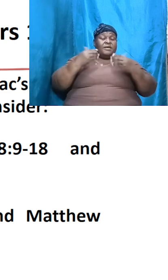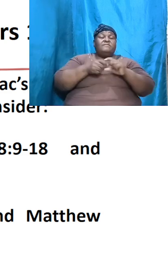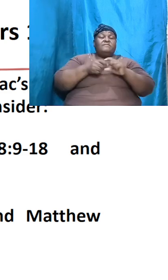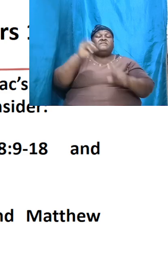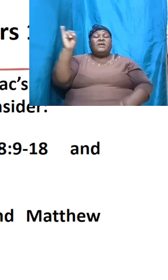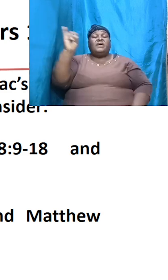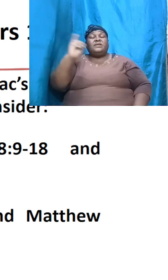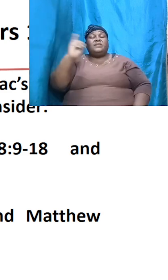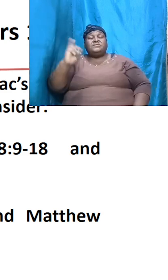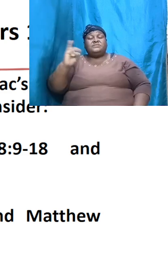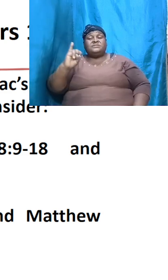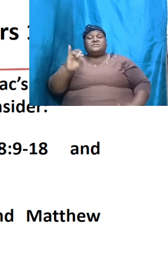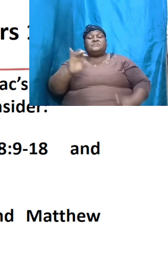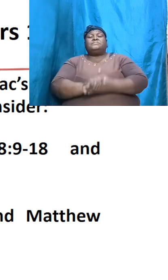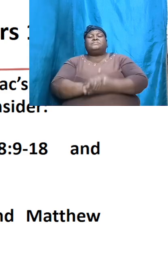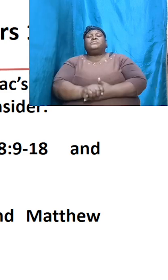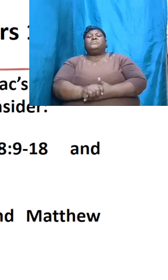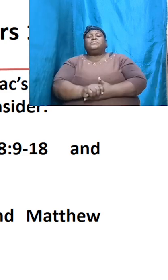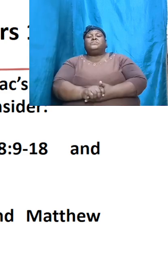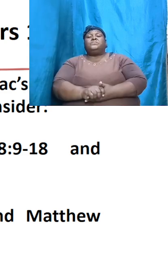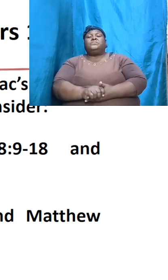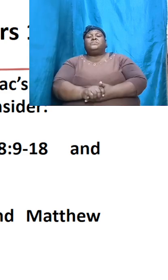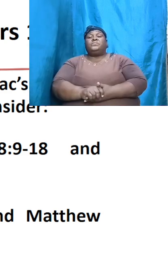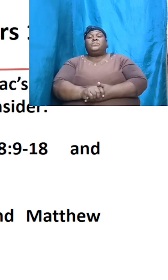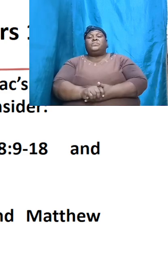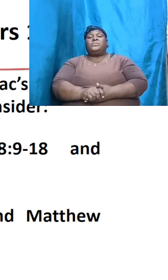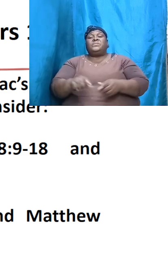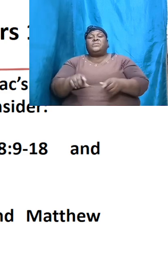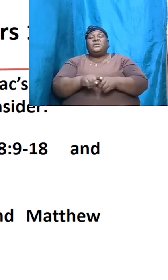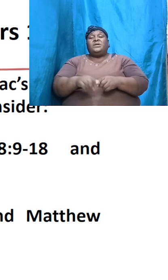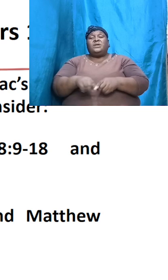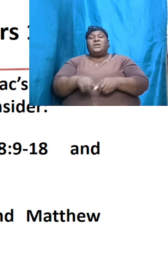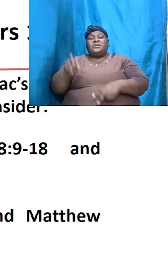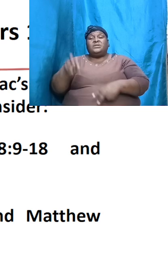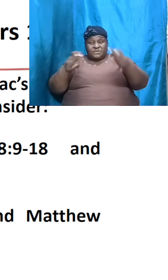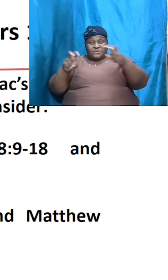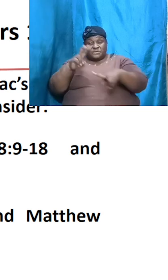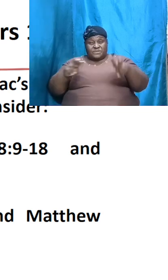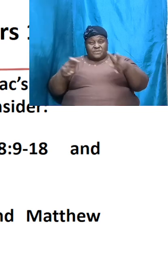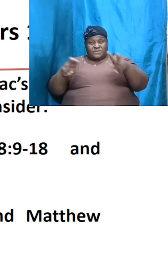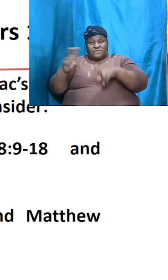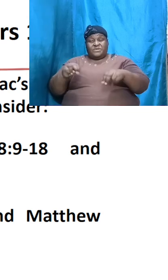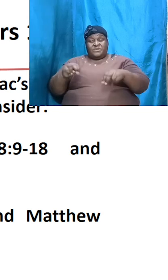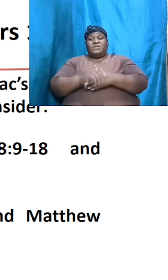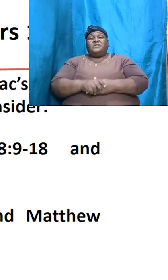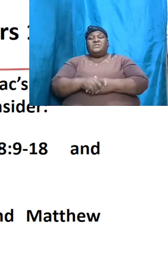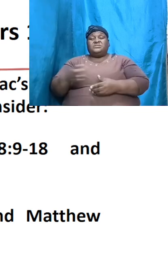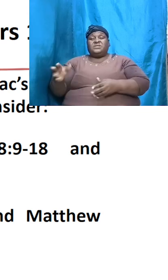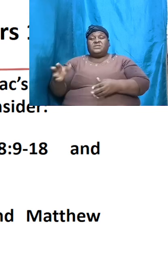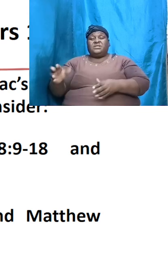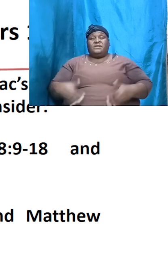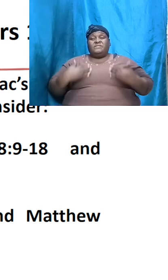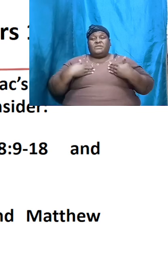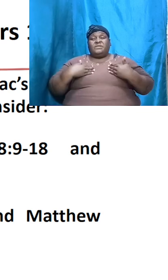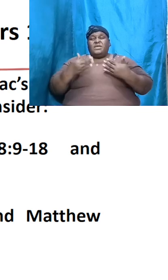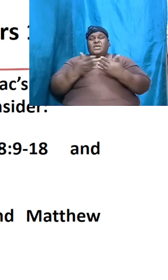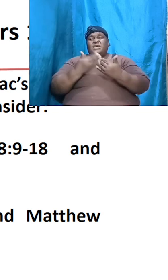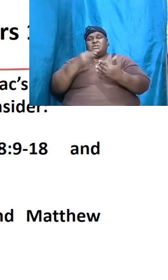but as we review these highlights it is easy for us brothers and sisters